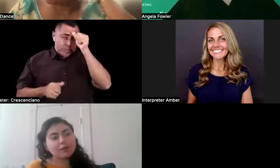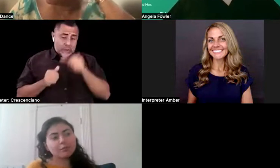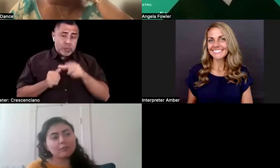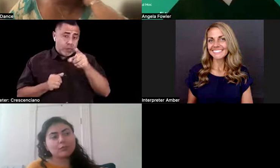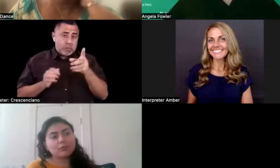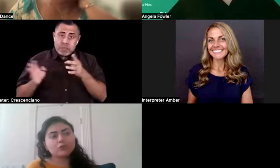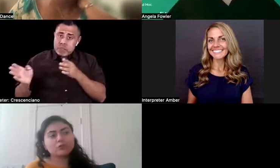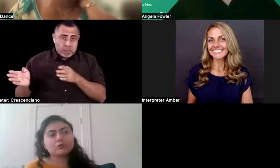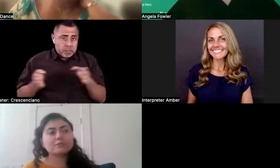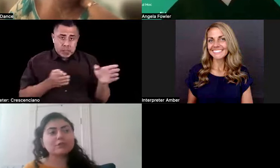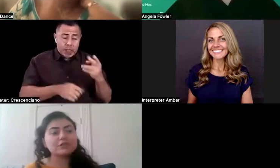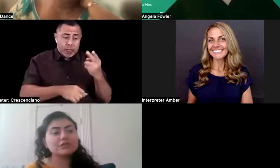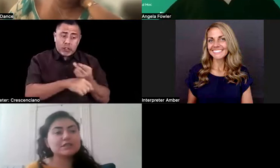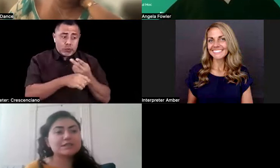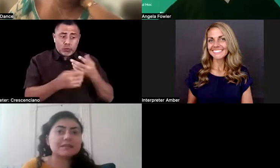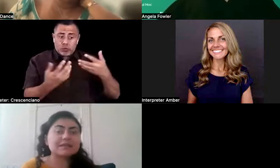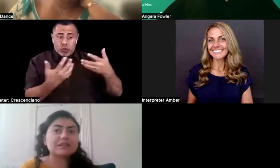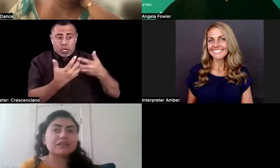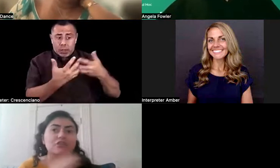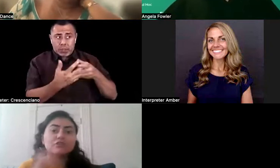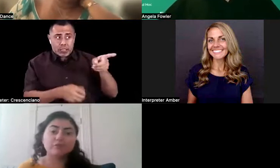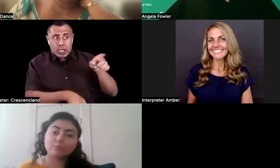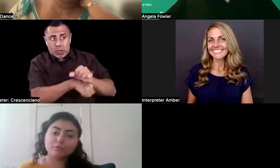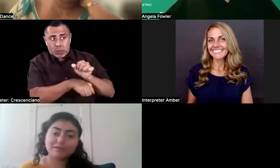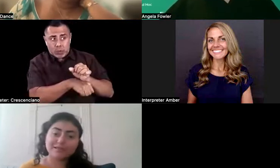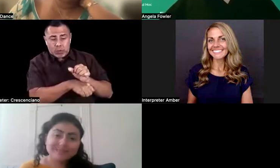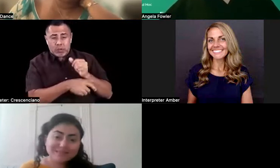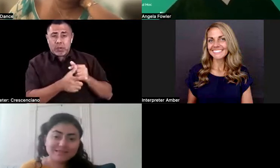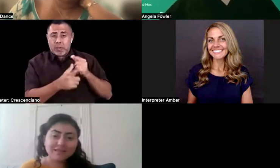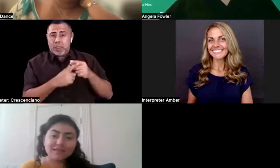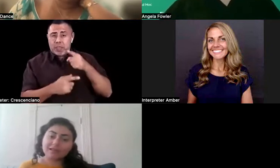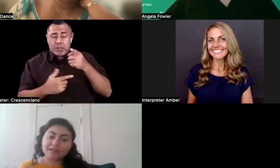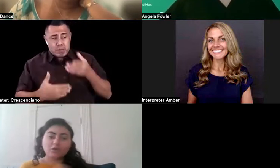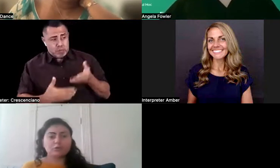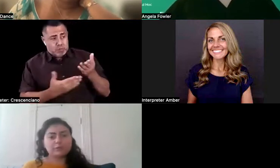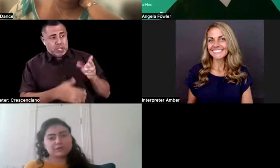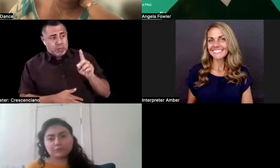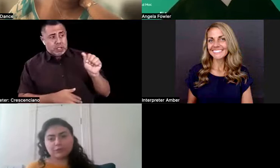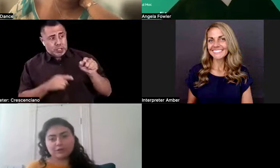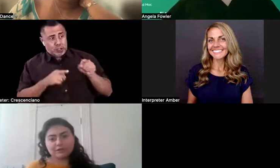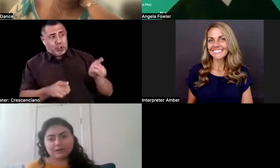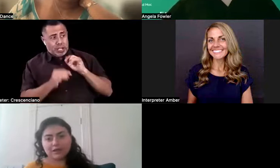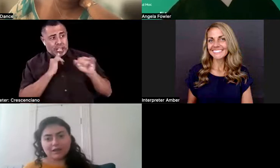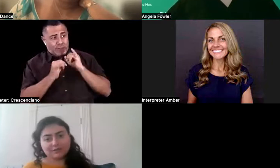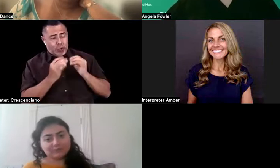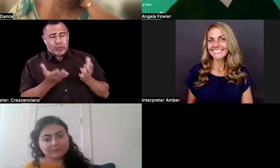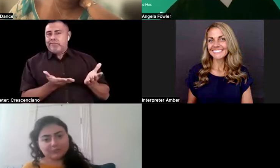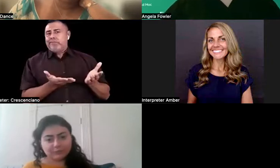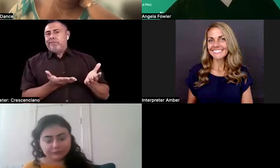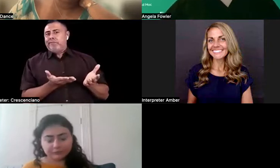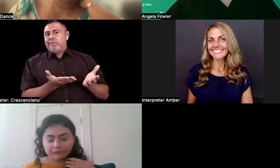up your disabilities in an interview process could be something that